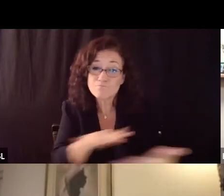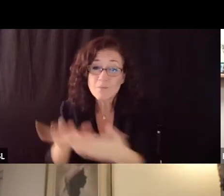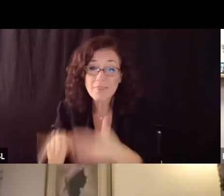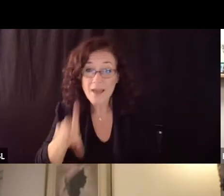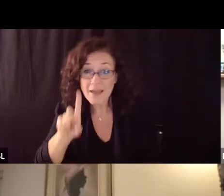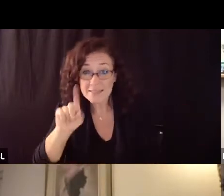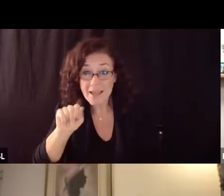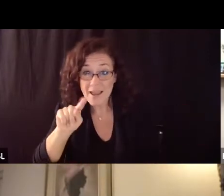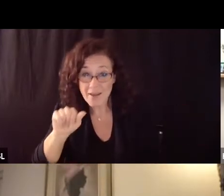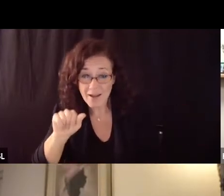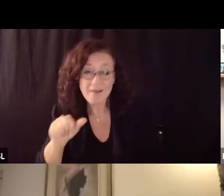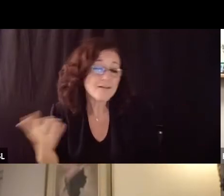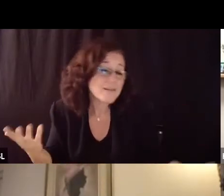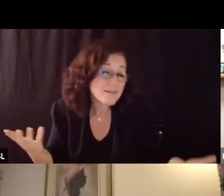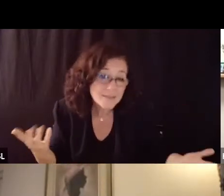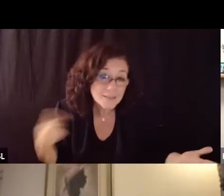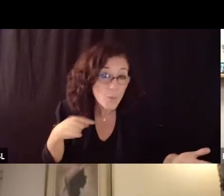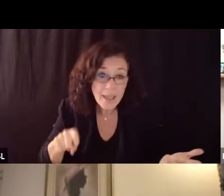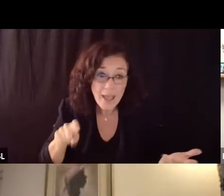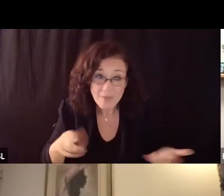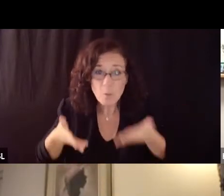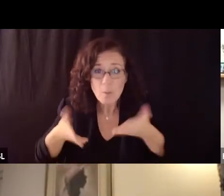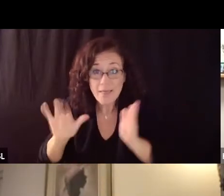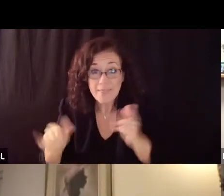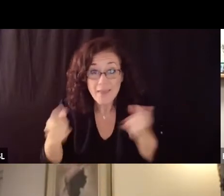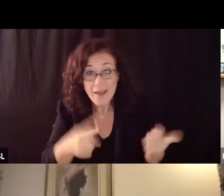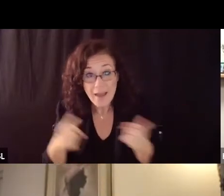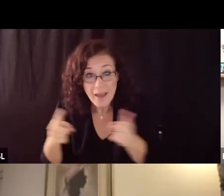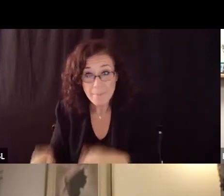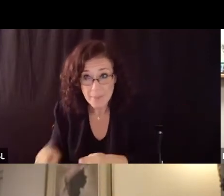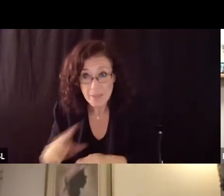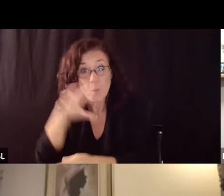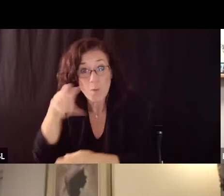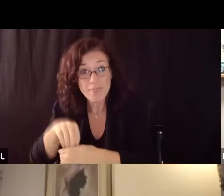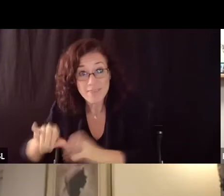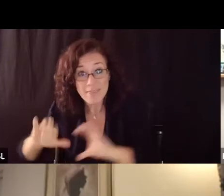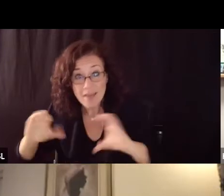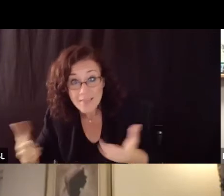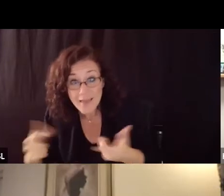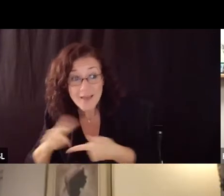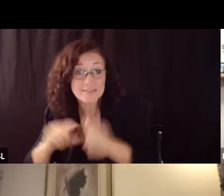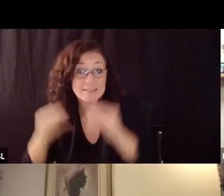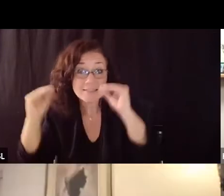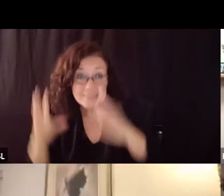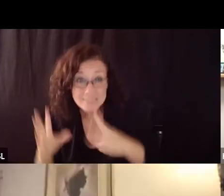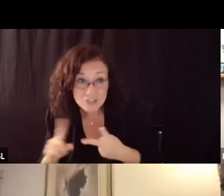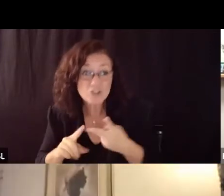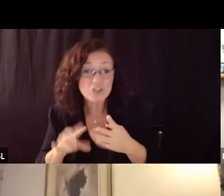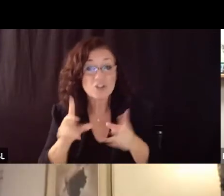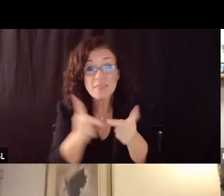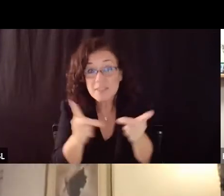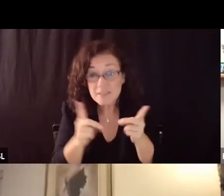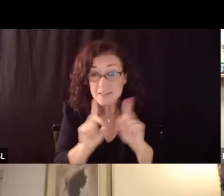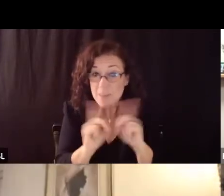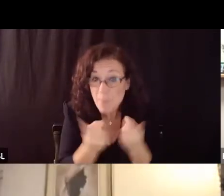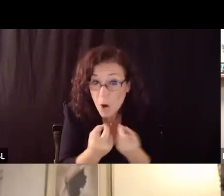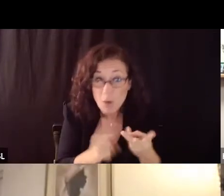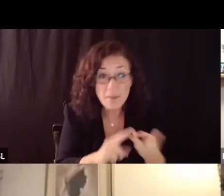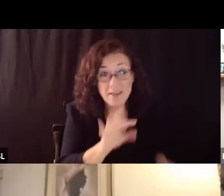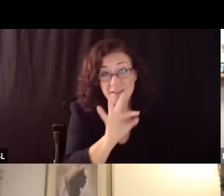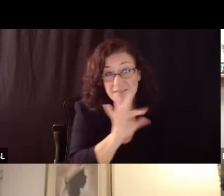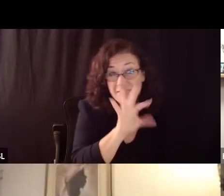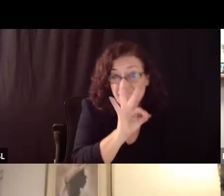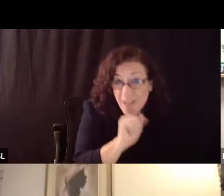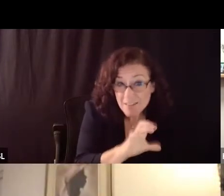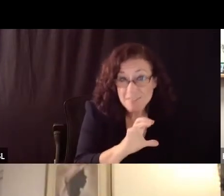of the classroom at the level of a teacher's plc or department and sometimes with the faculty as a whole and so in a case